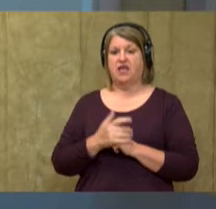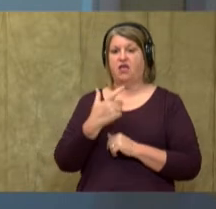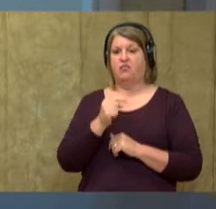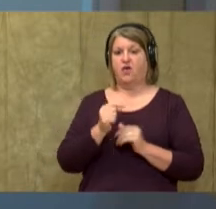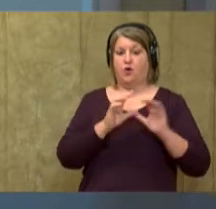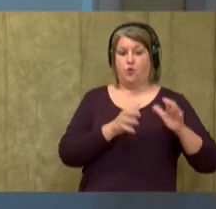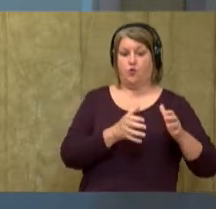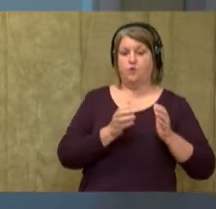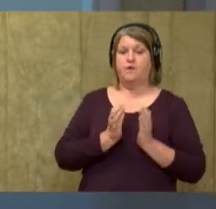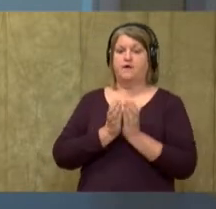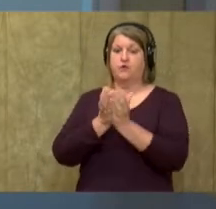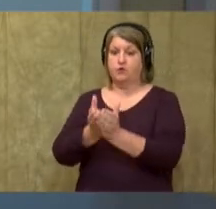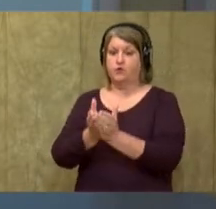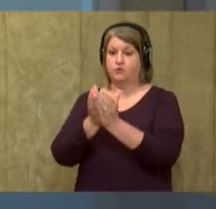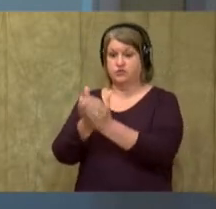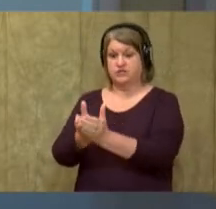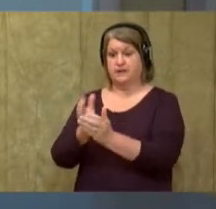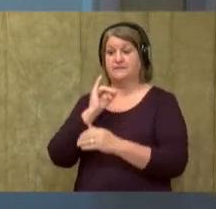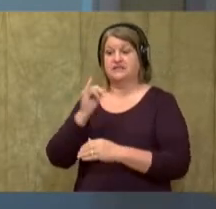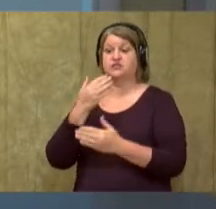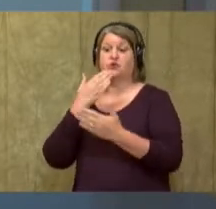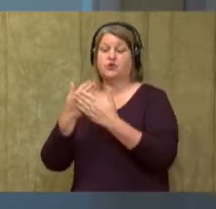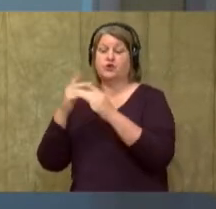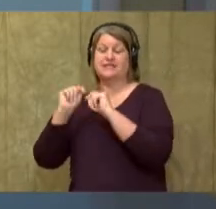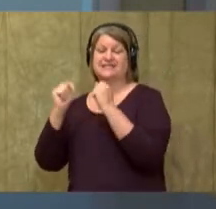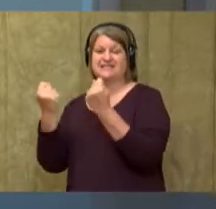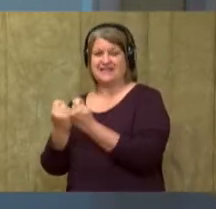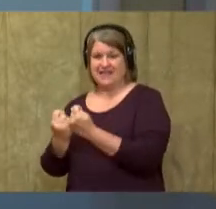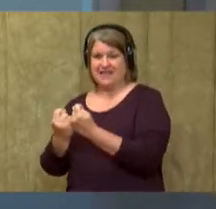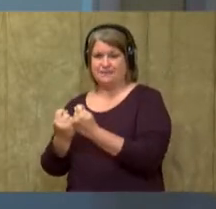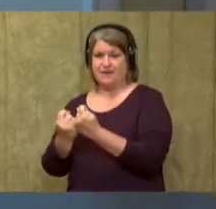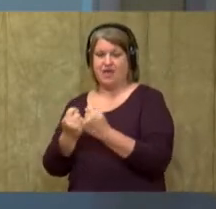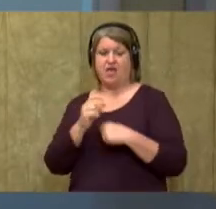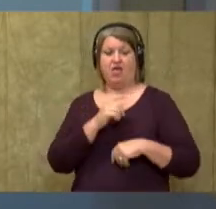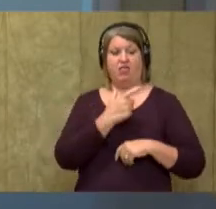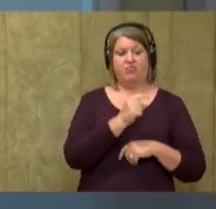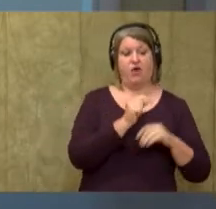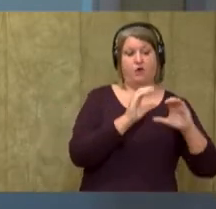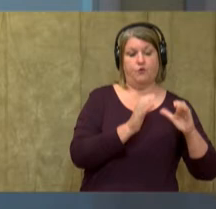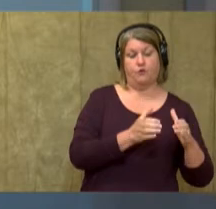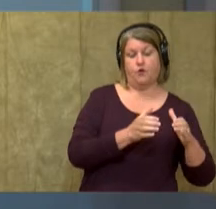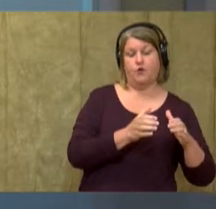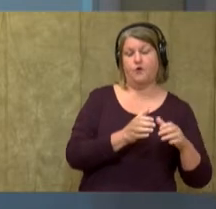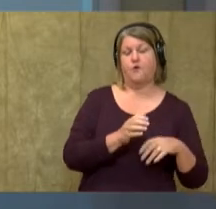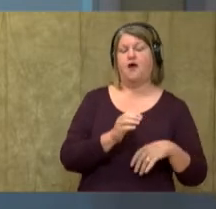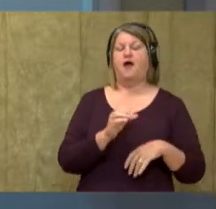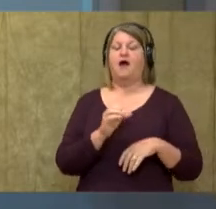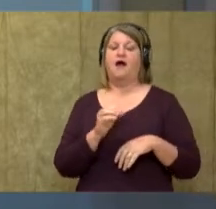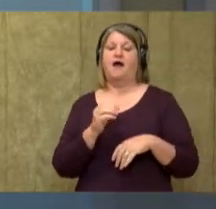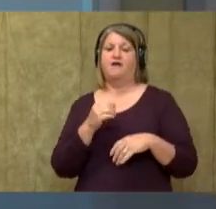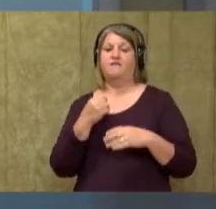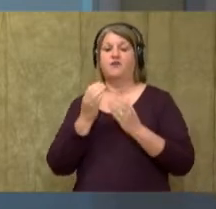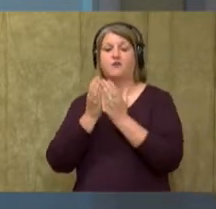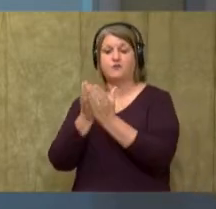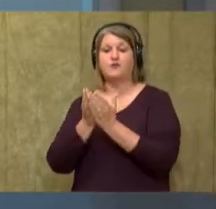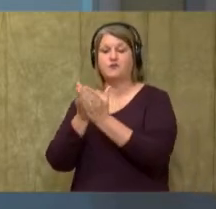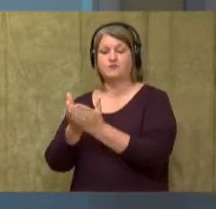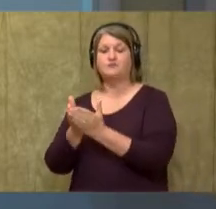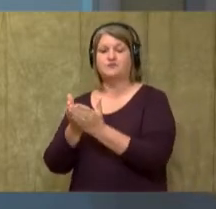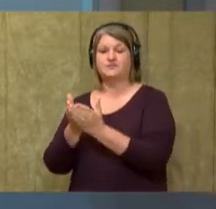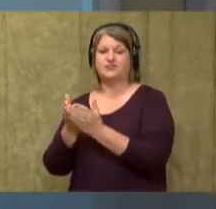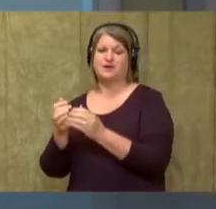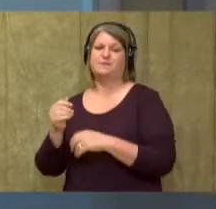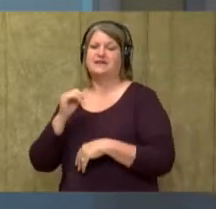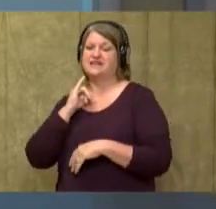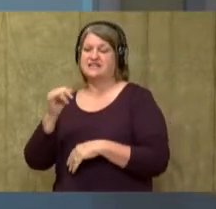ship is a good team. The crew of a cruise ship is a good team. Write